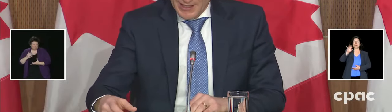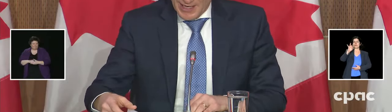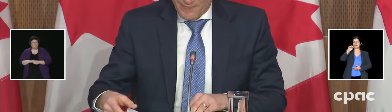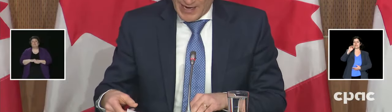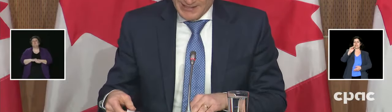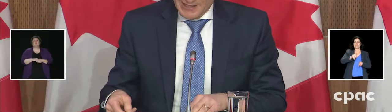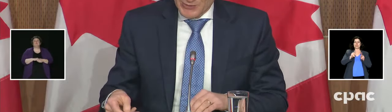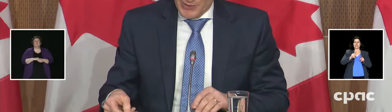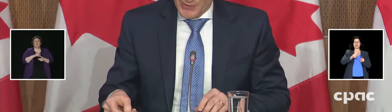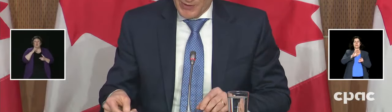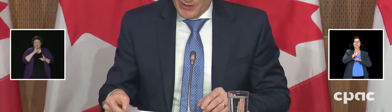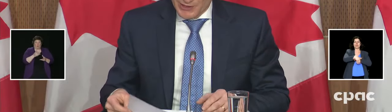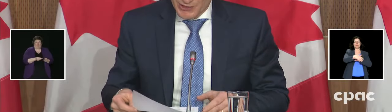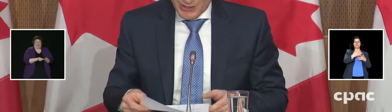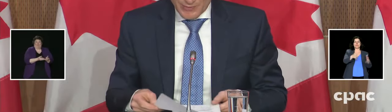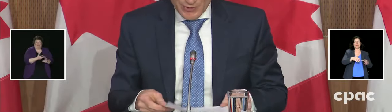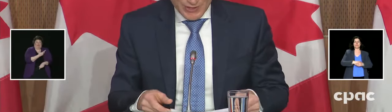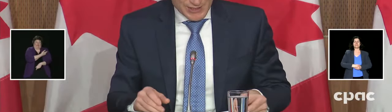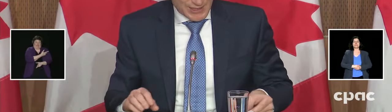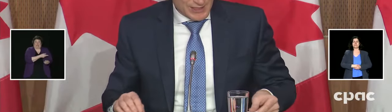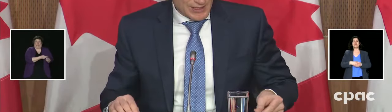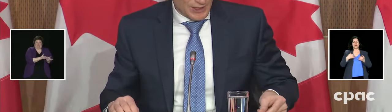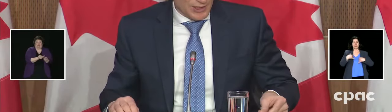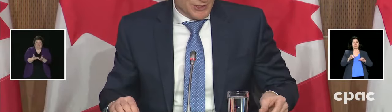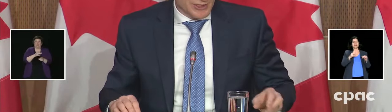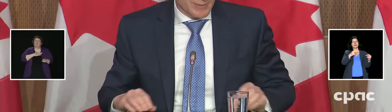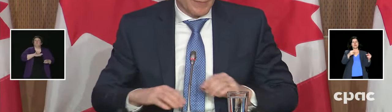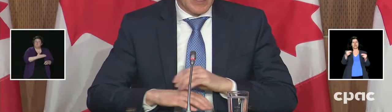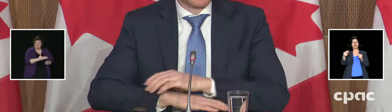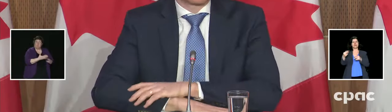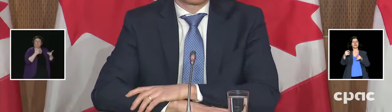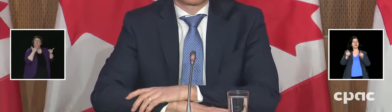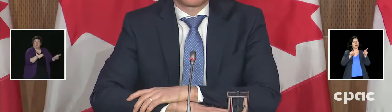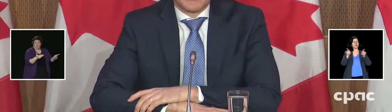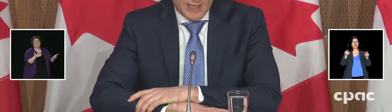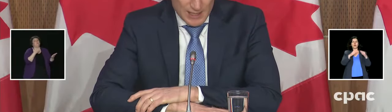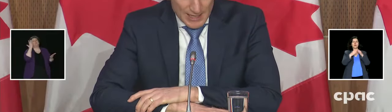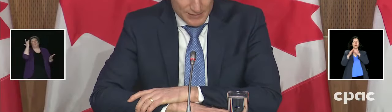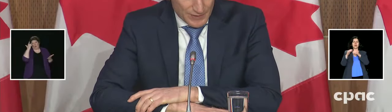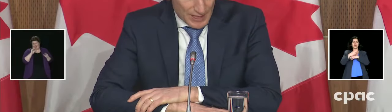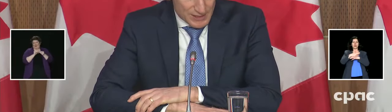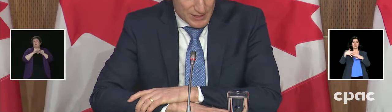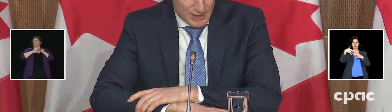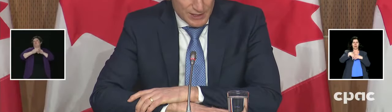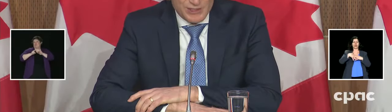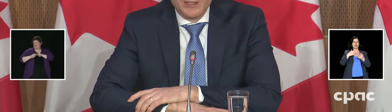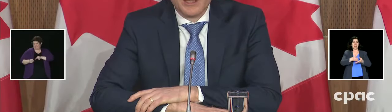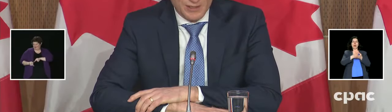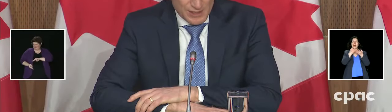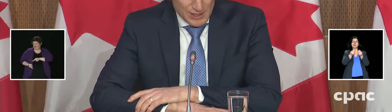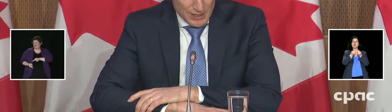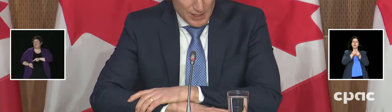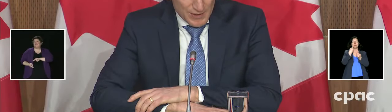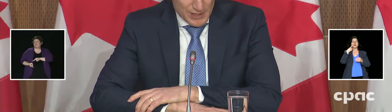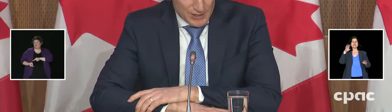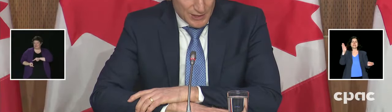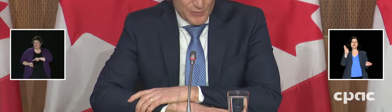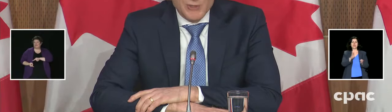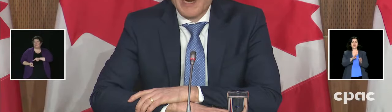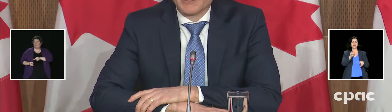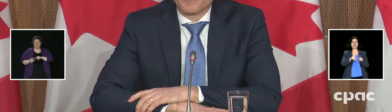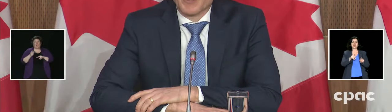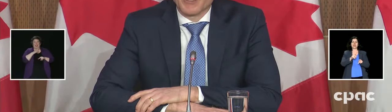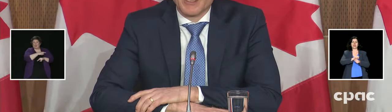of vaccines with Indigenous communities is a large contributing factor to the decline in active cases, in addition to the